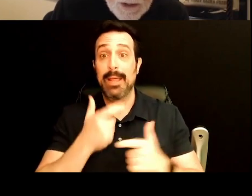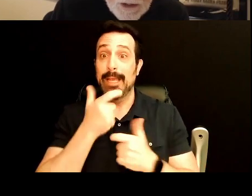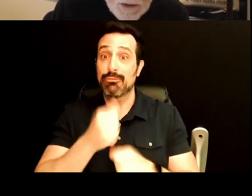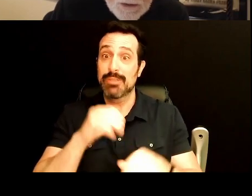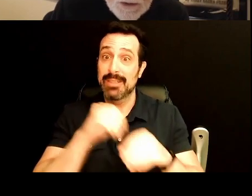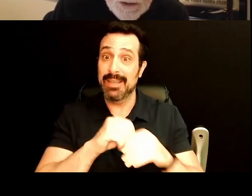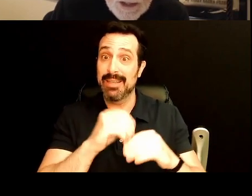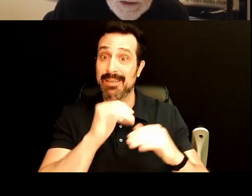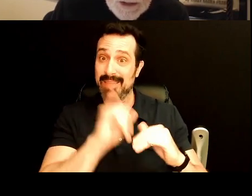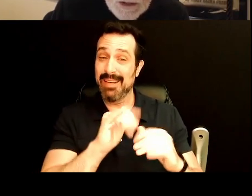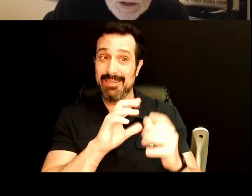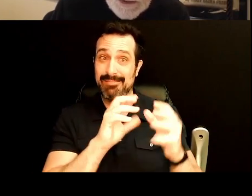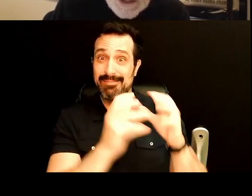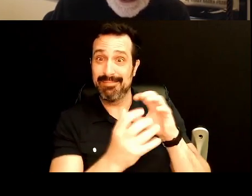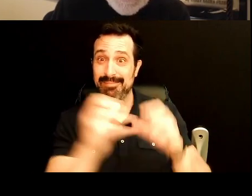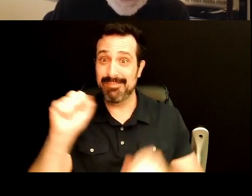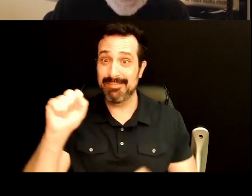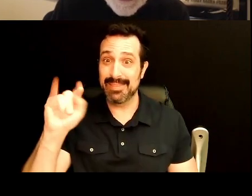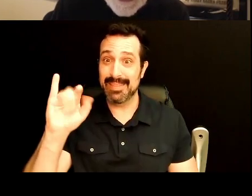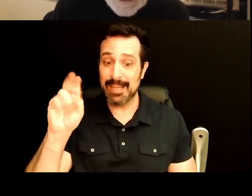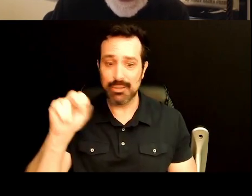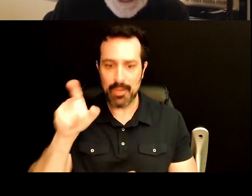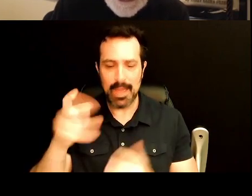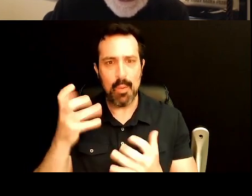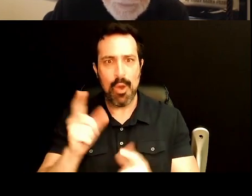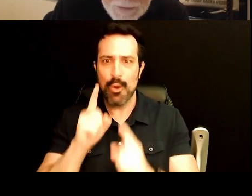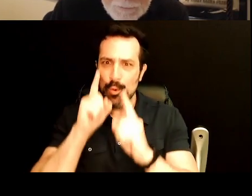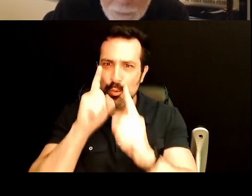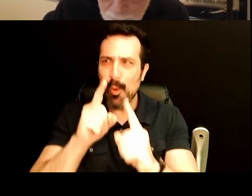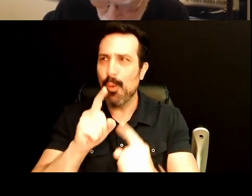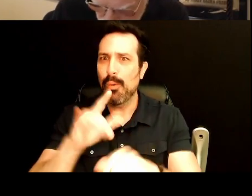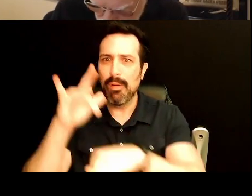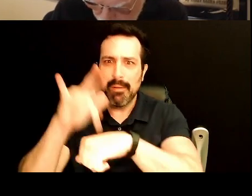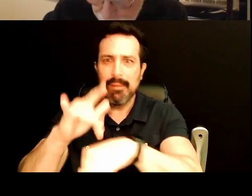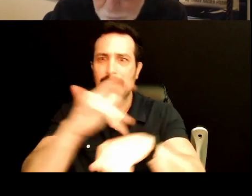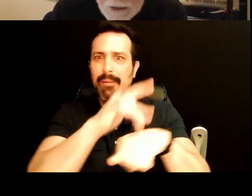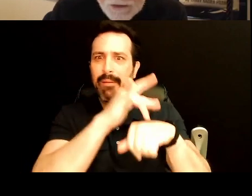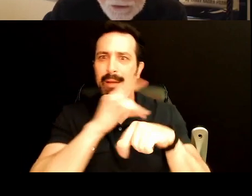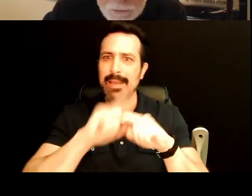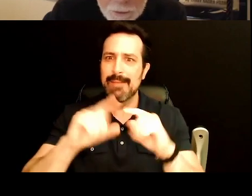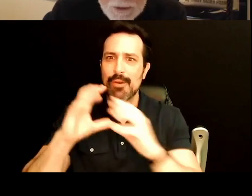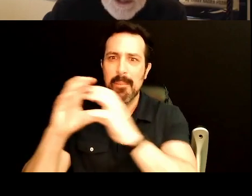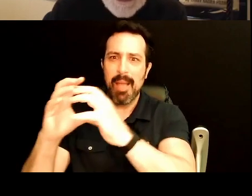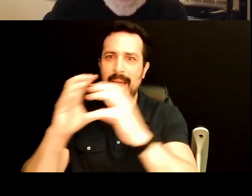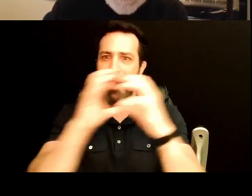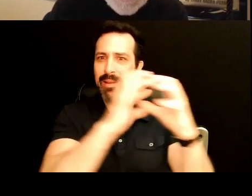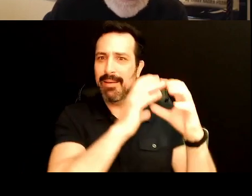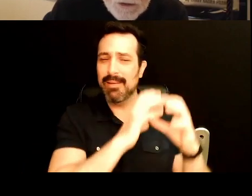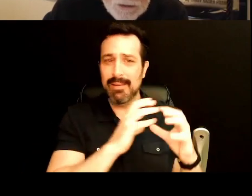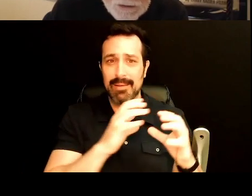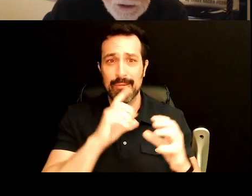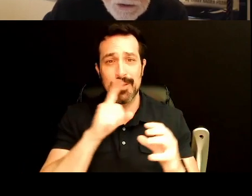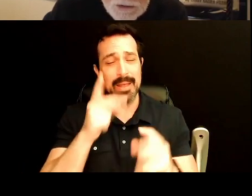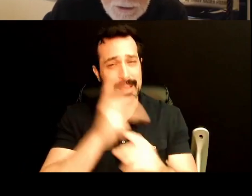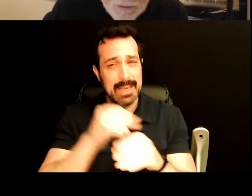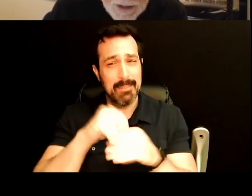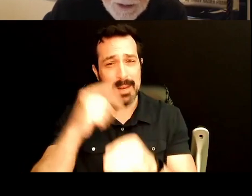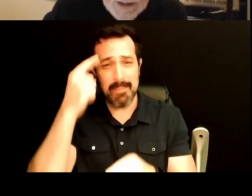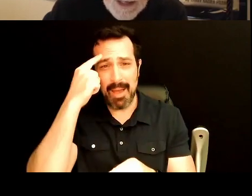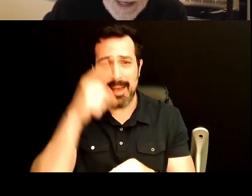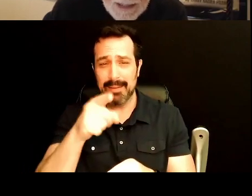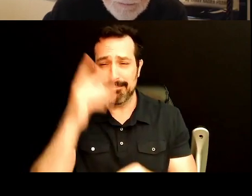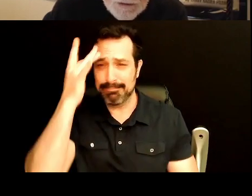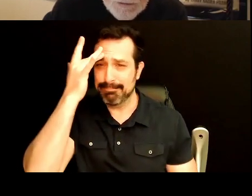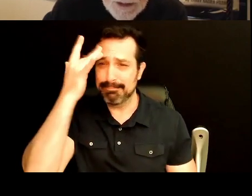They want to go to the destinations and explore the planets. Keep that in mind. They are super individuals, extremely